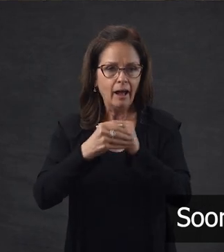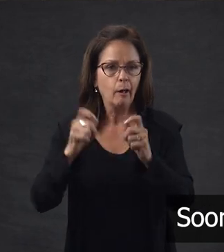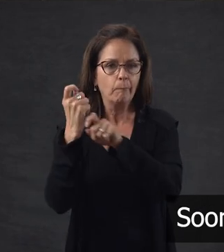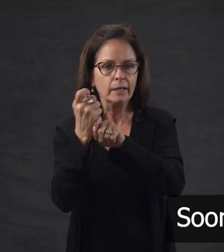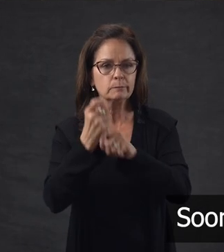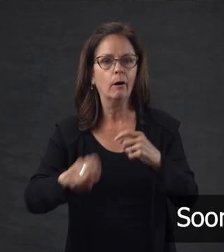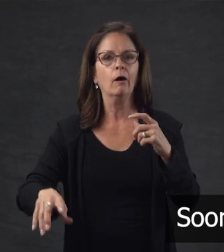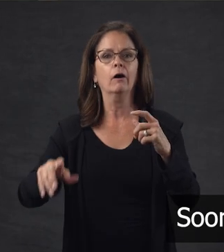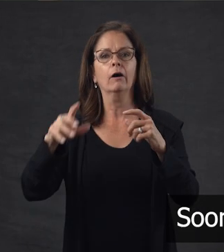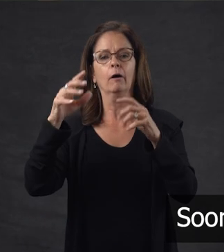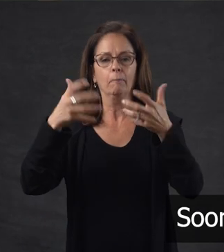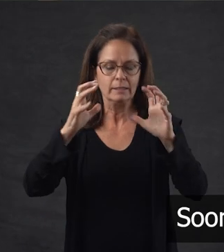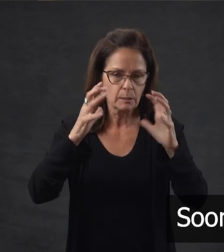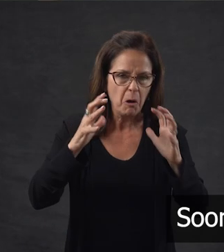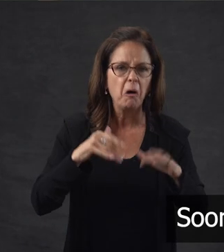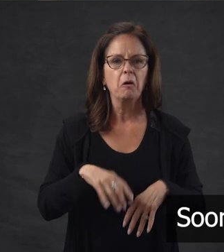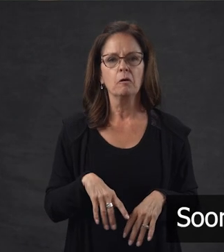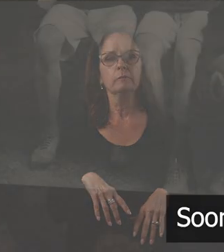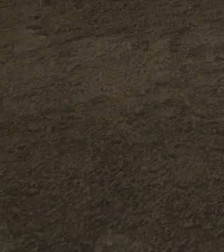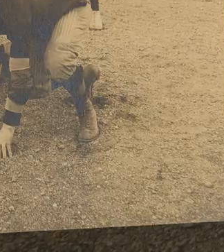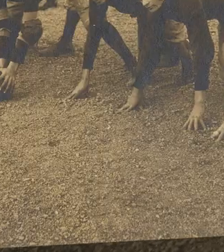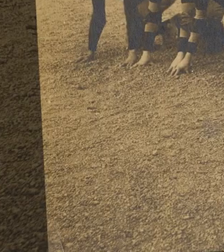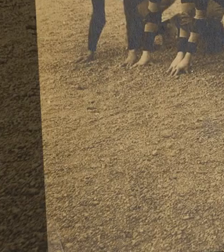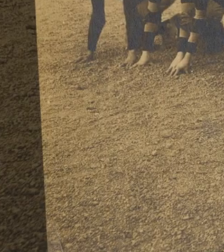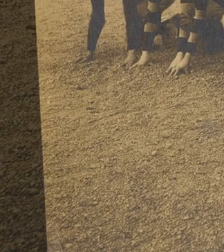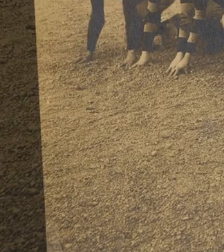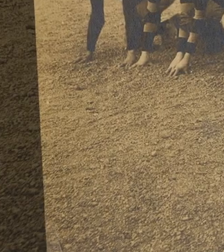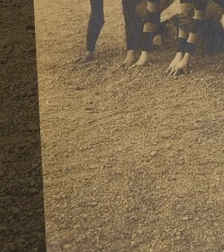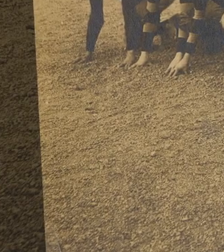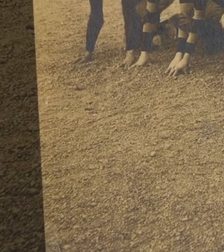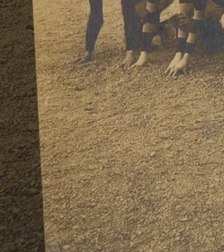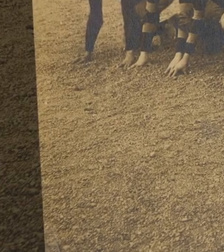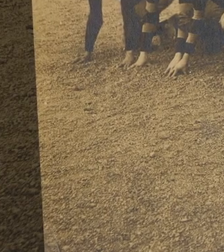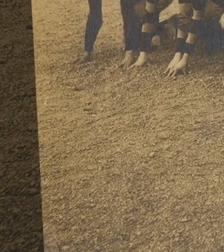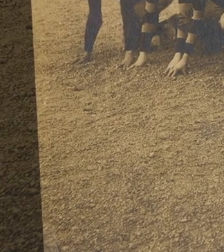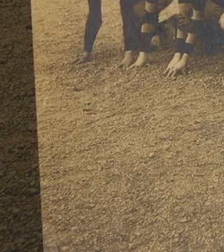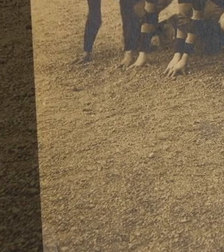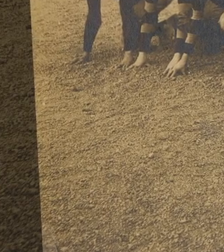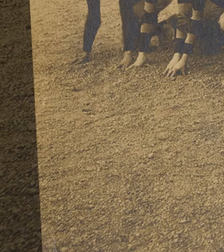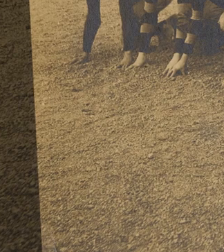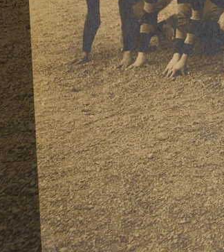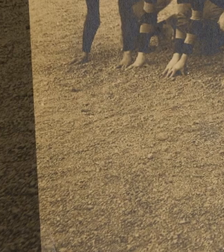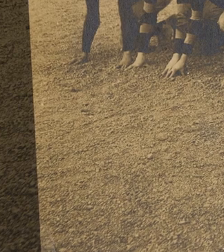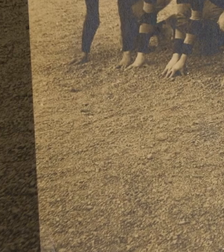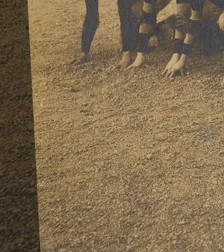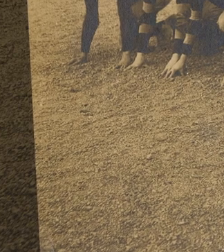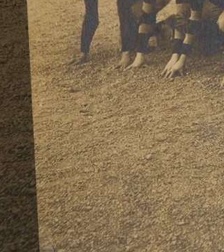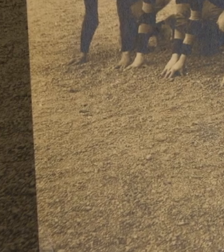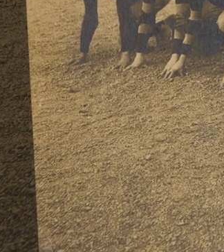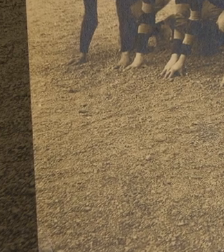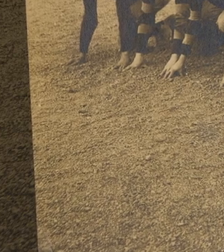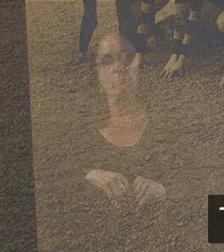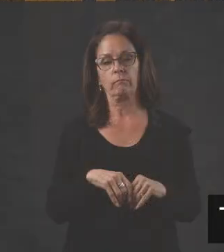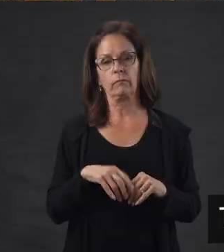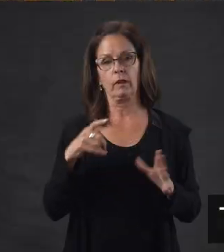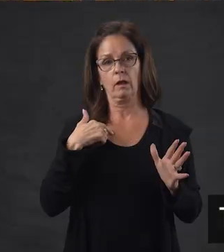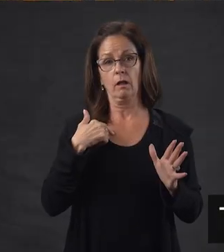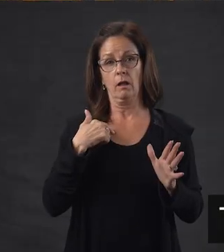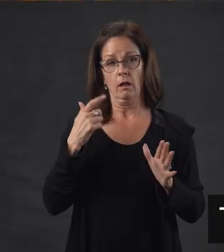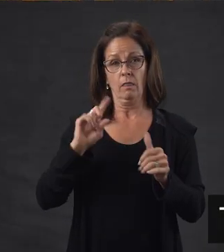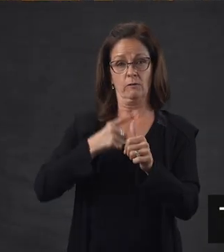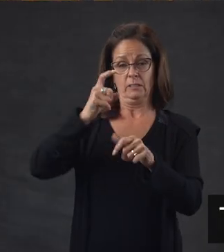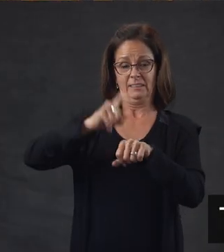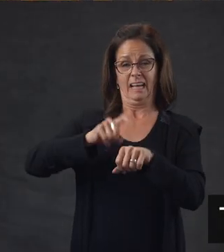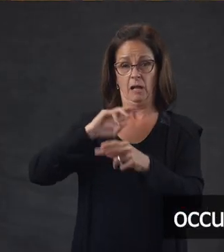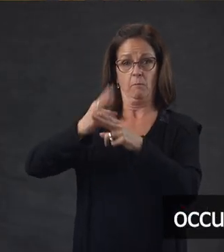Soon, there was baseball and basketball. Photo, 1914 football team practicing. A Colorado Index article titled, The Game in the Morning Slides In. The earliest